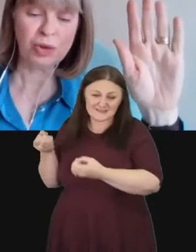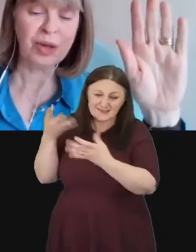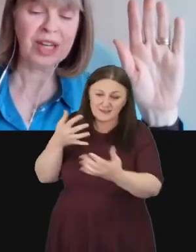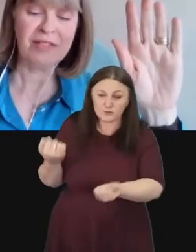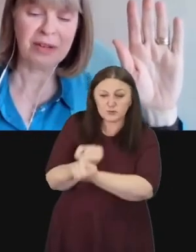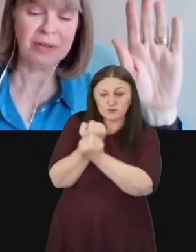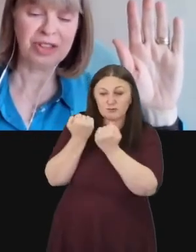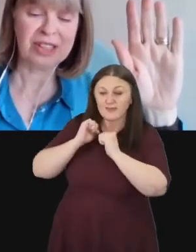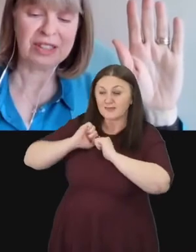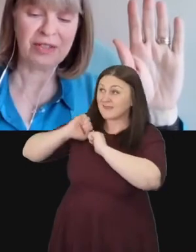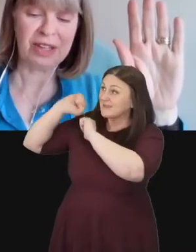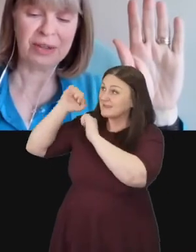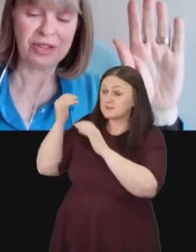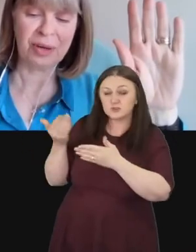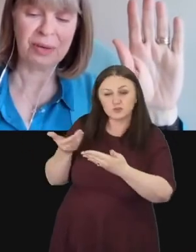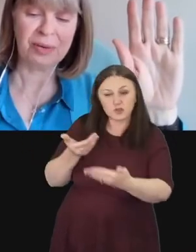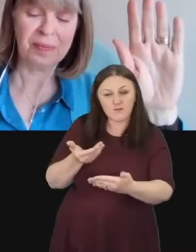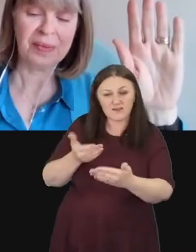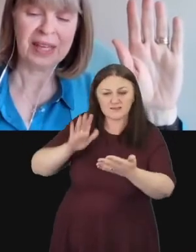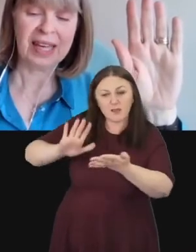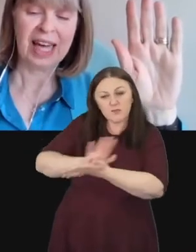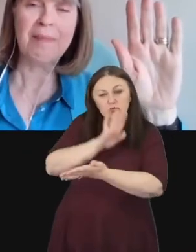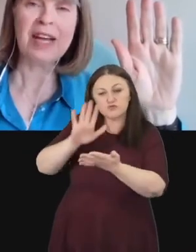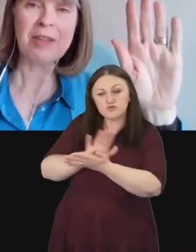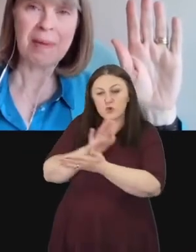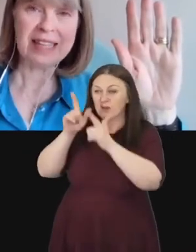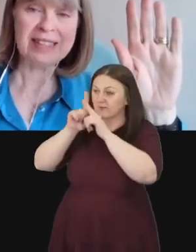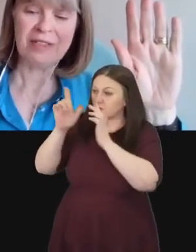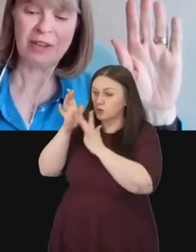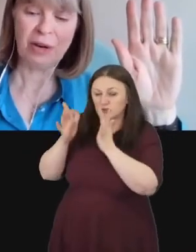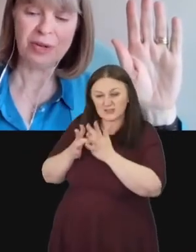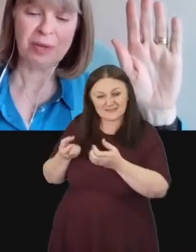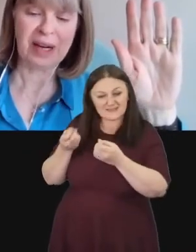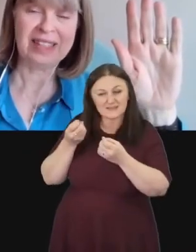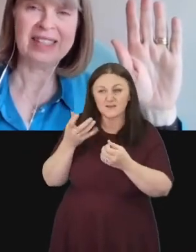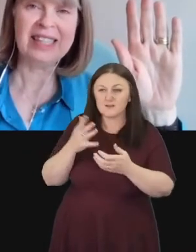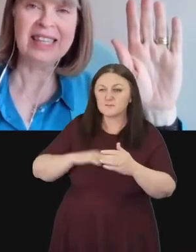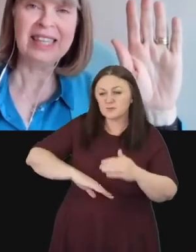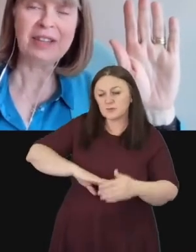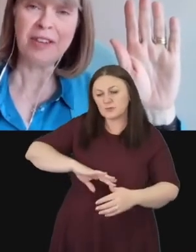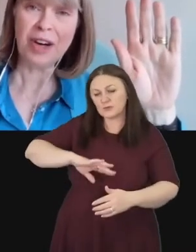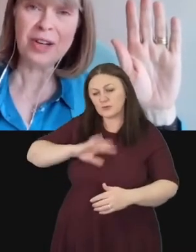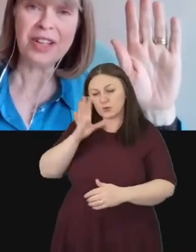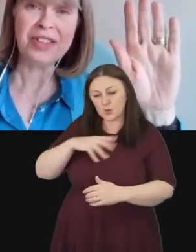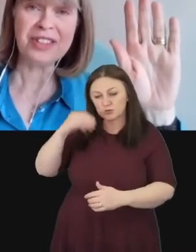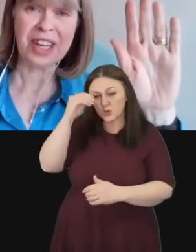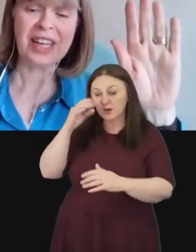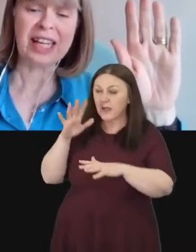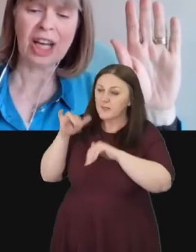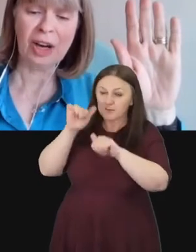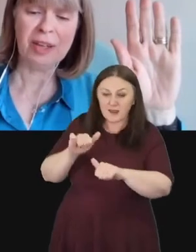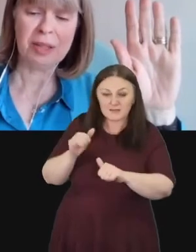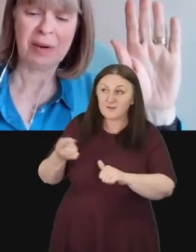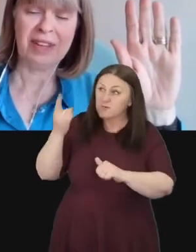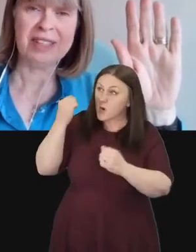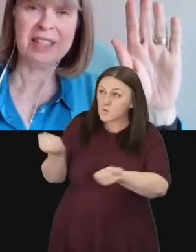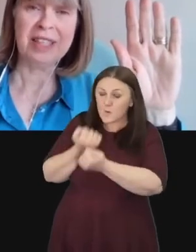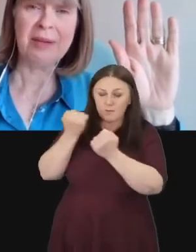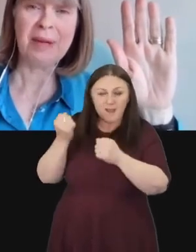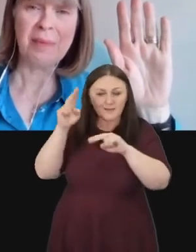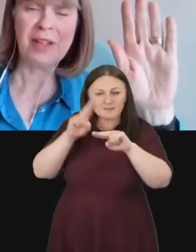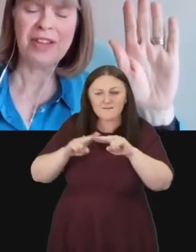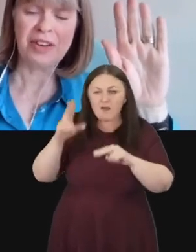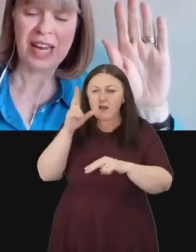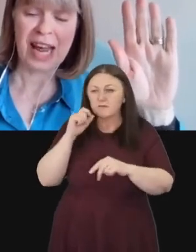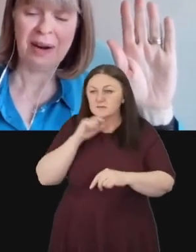May the joy of the Lord Jesus fill your soul and may the blessing of God Almighty, the Father, the Son and the Holy Spirit